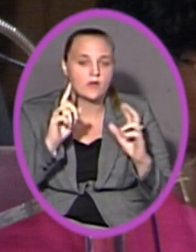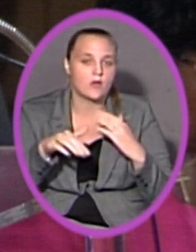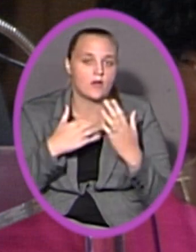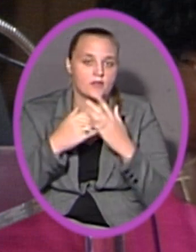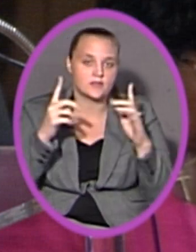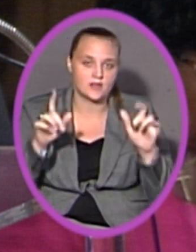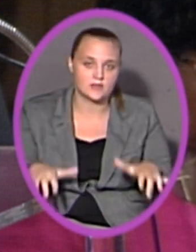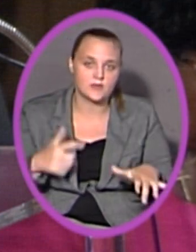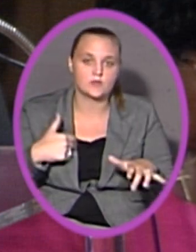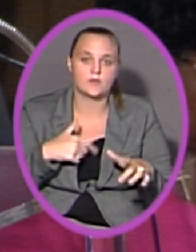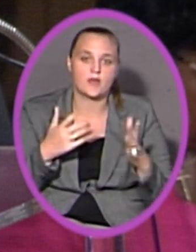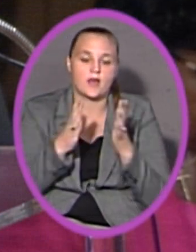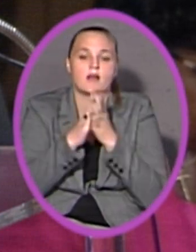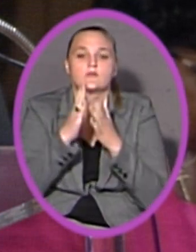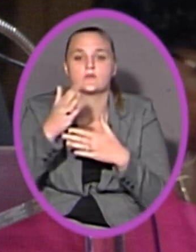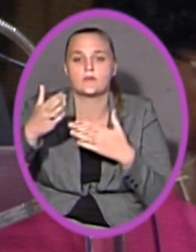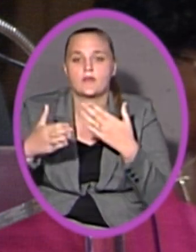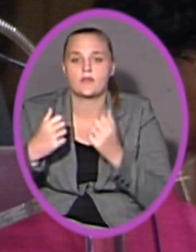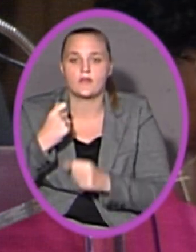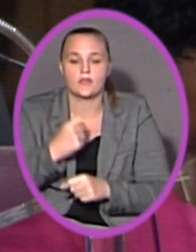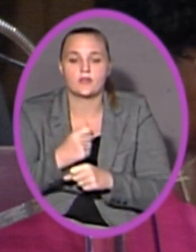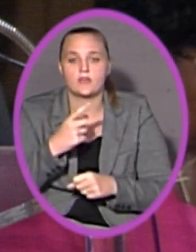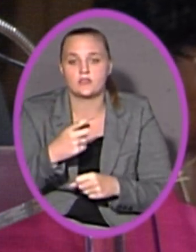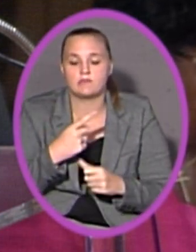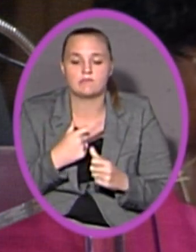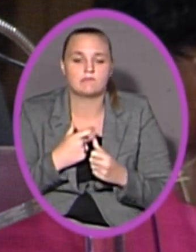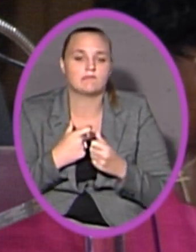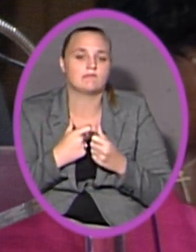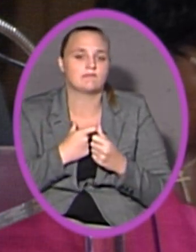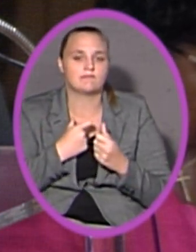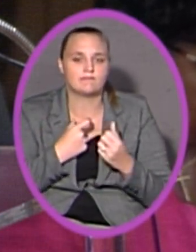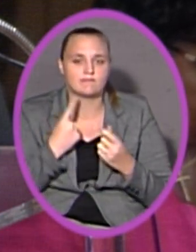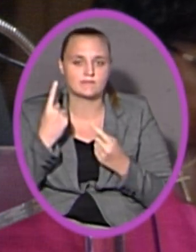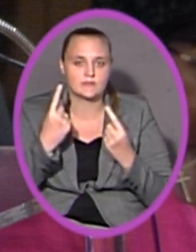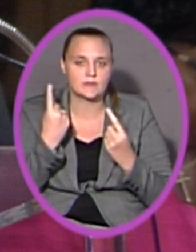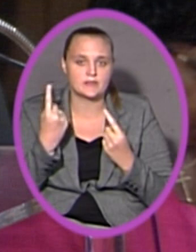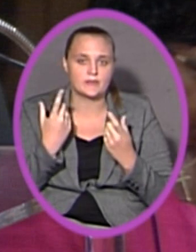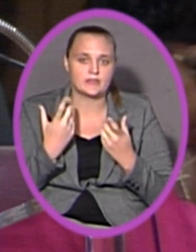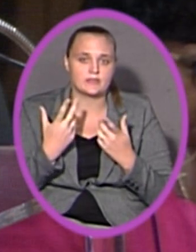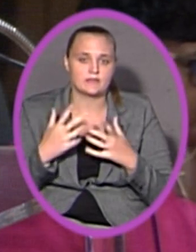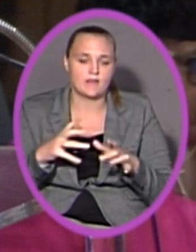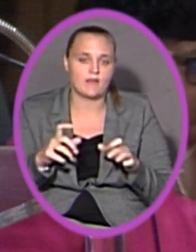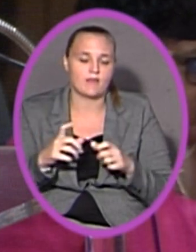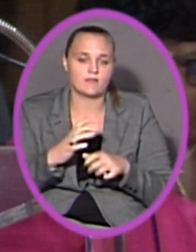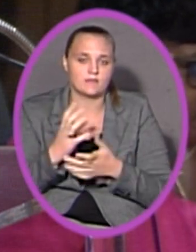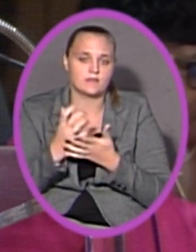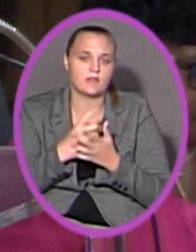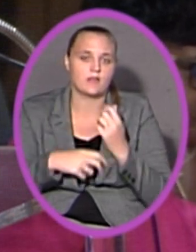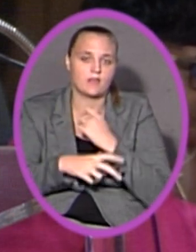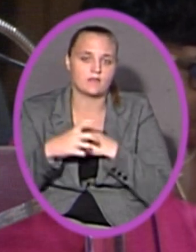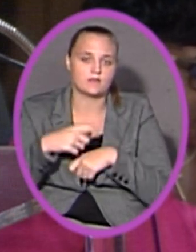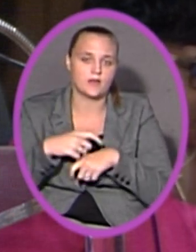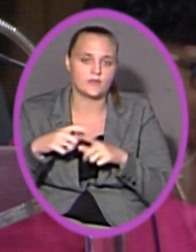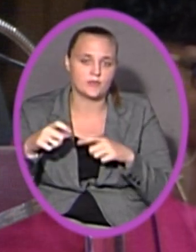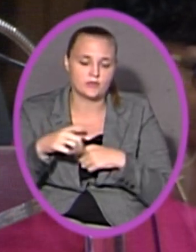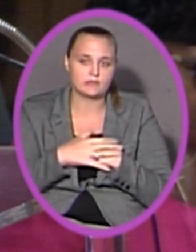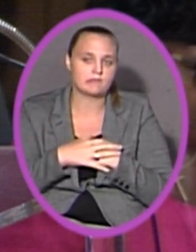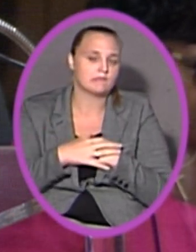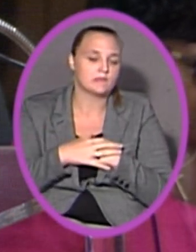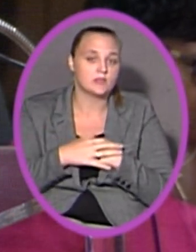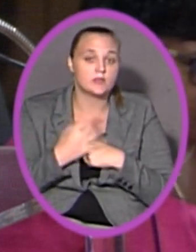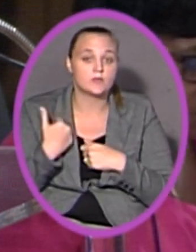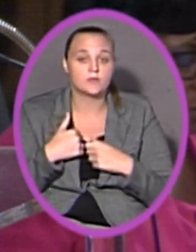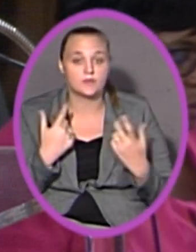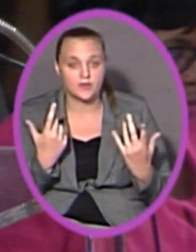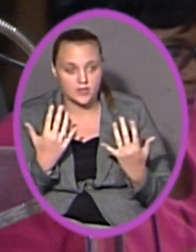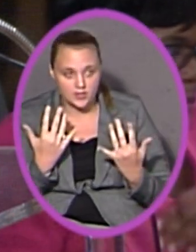we will be asked to complete throughout the year that she cringes at the thought of anything taking our time away from learning. We wait patiently and even